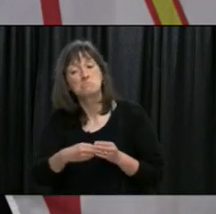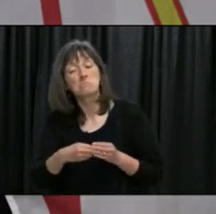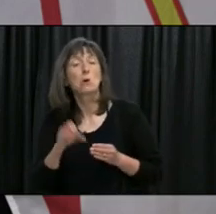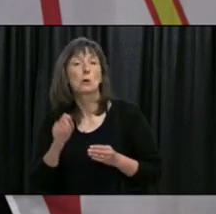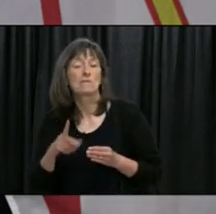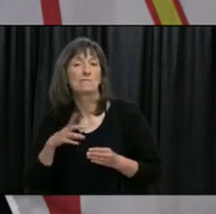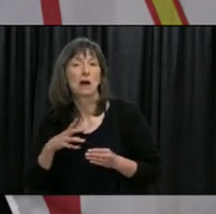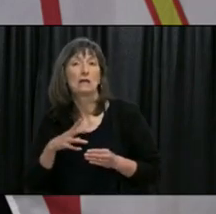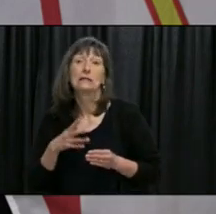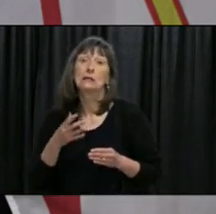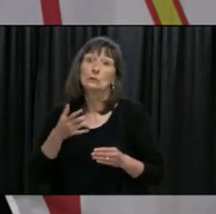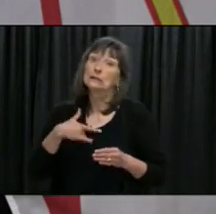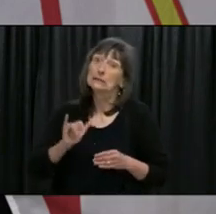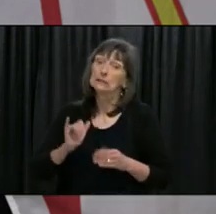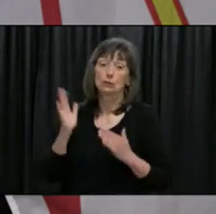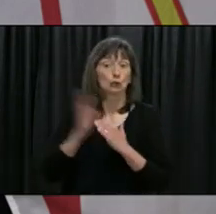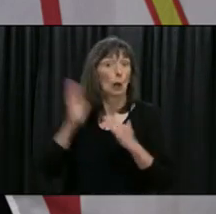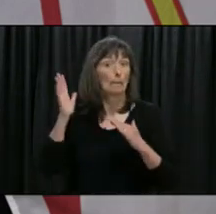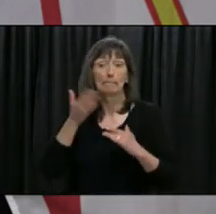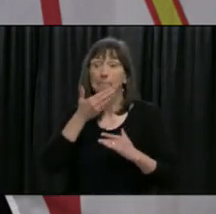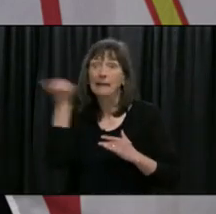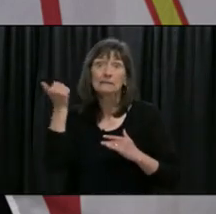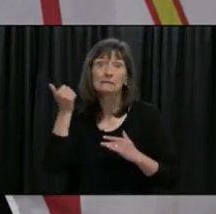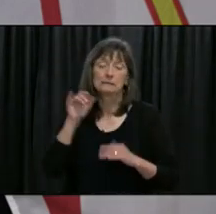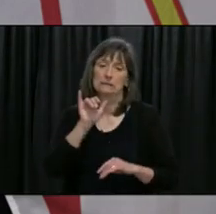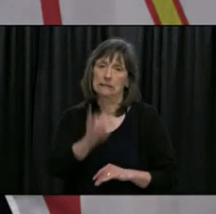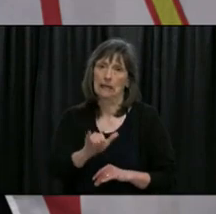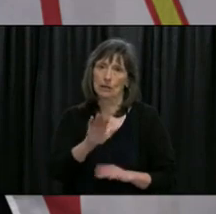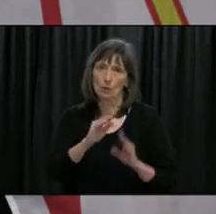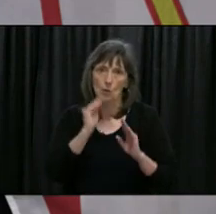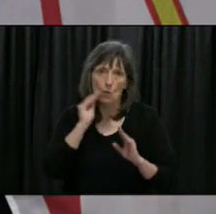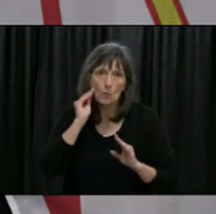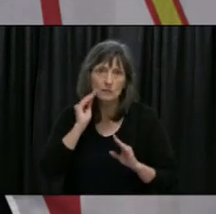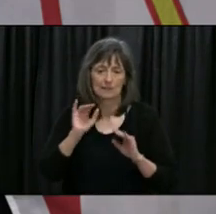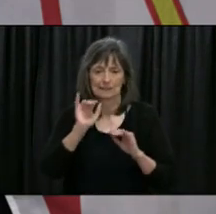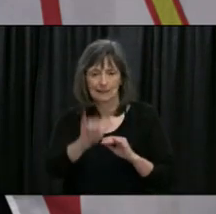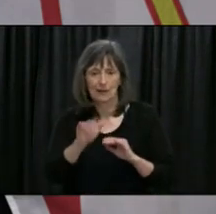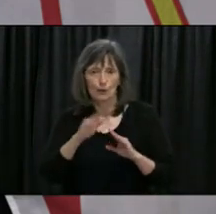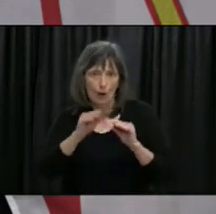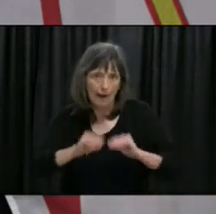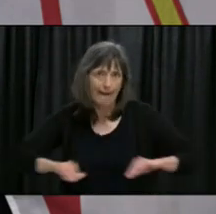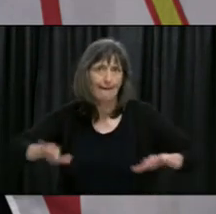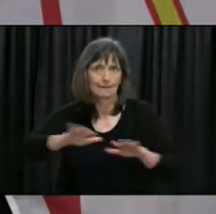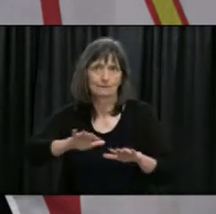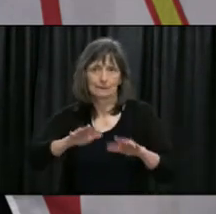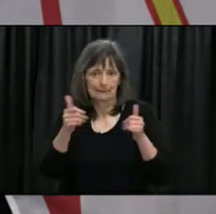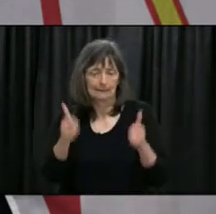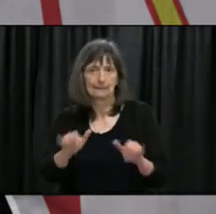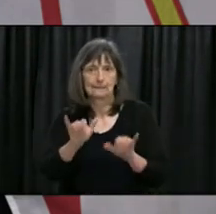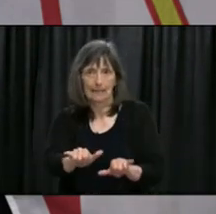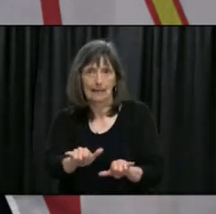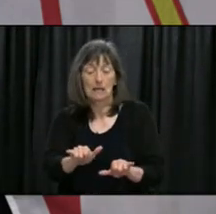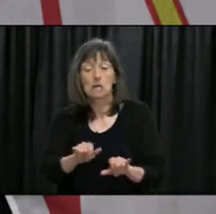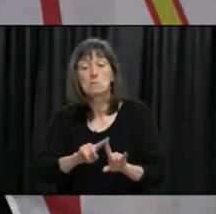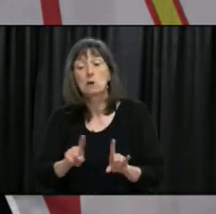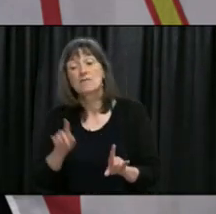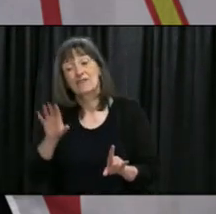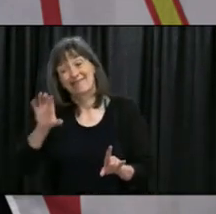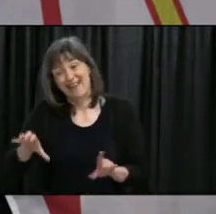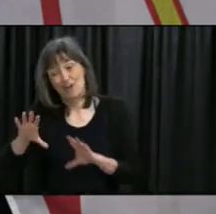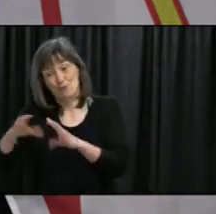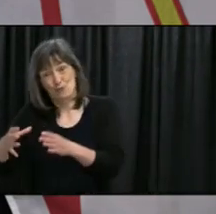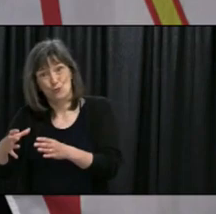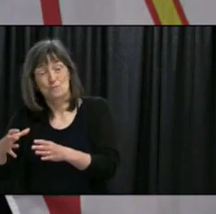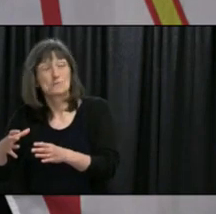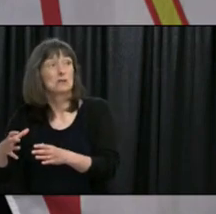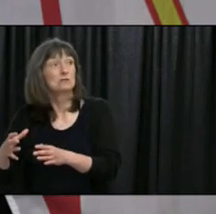property is the safest thing and the lowest risk for people coming from outside of the province so but we felt that in this group